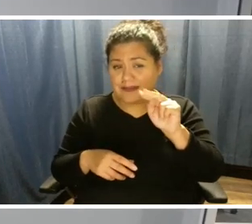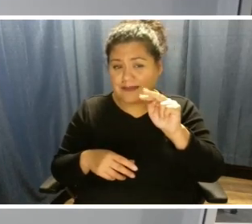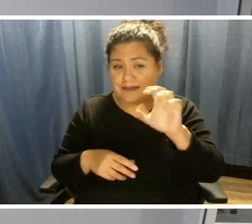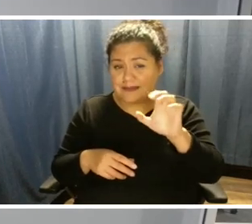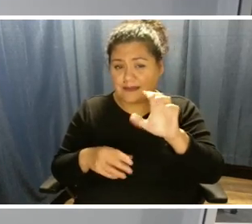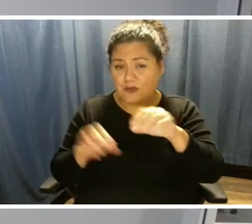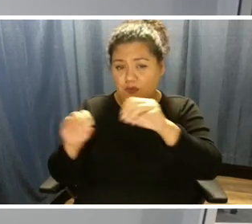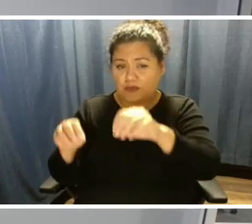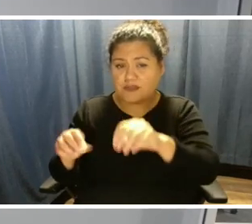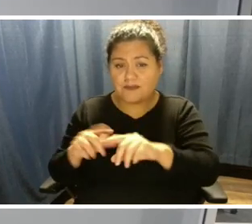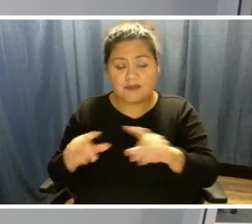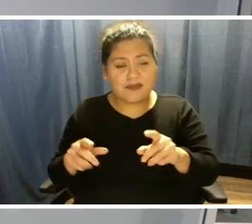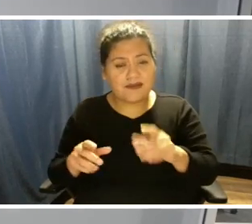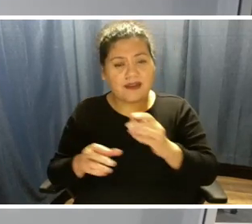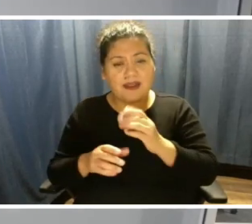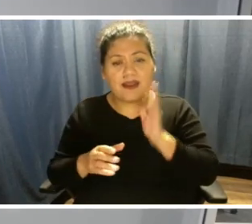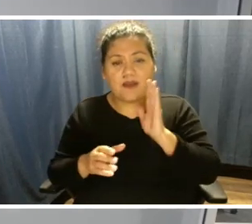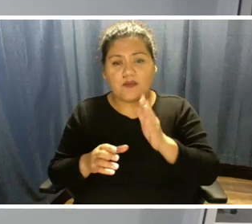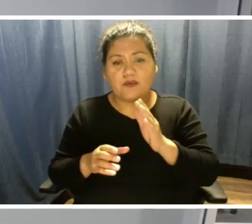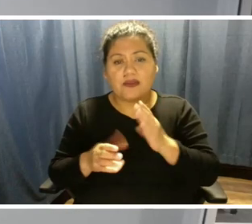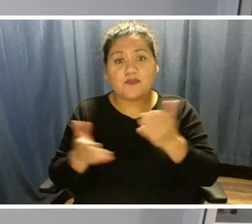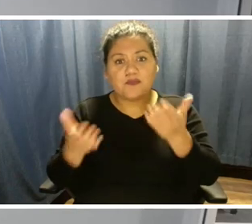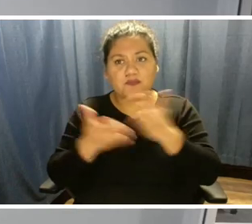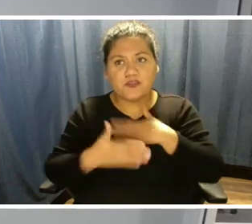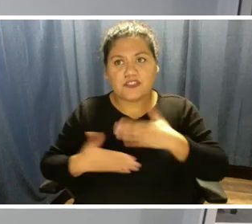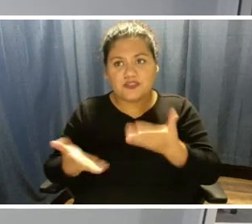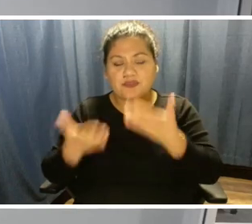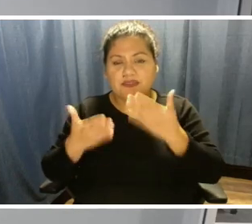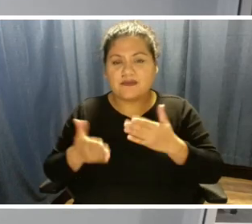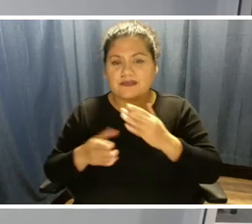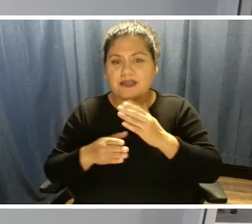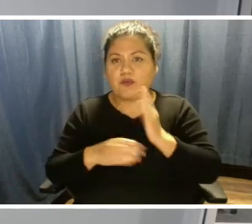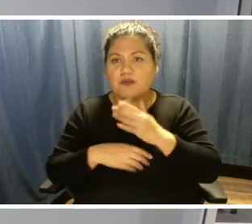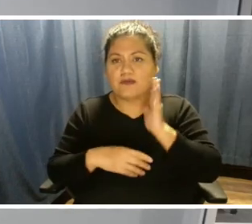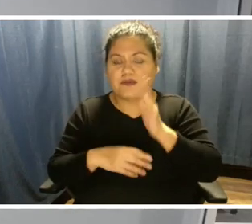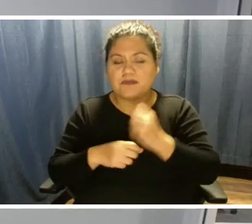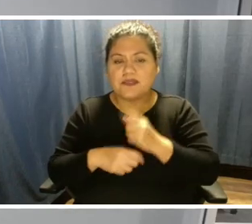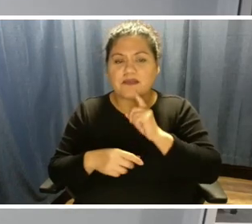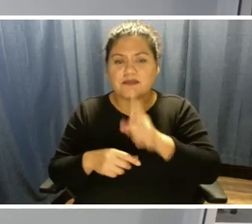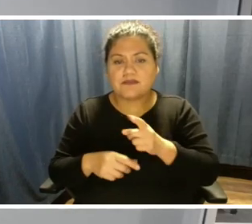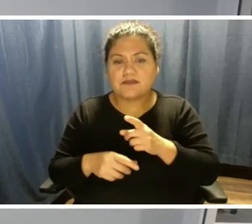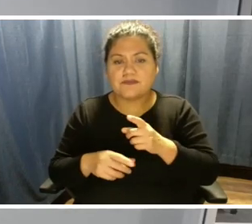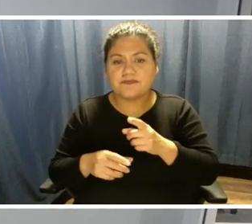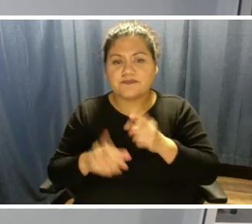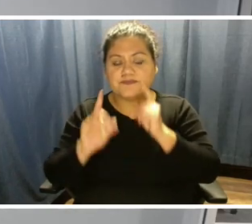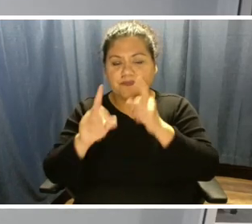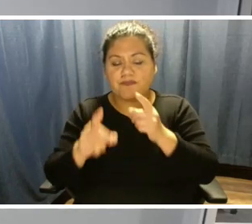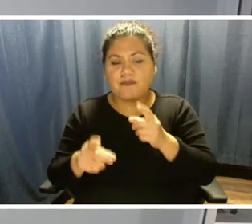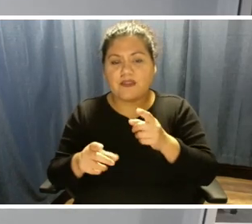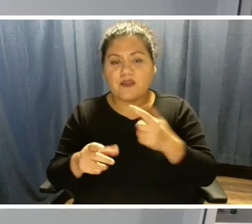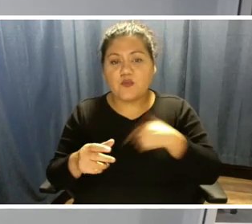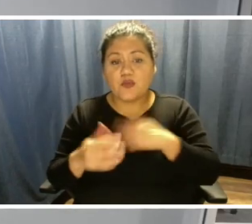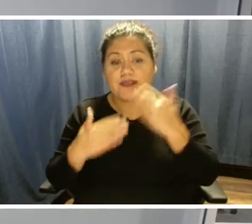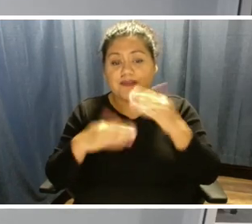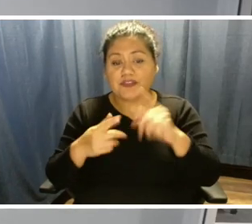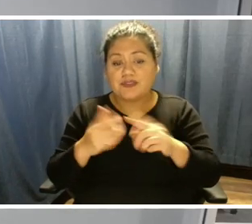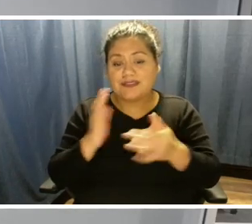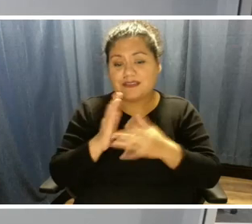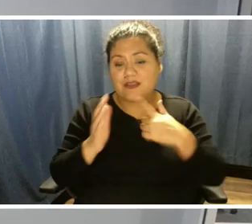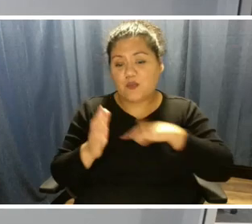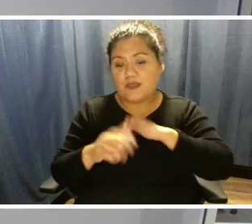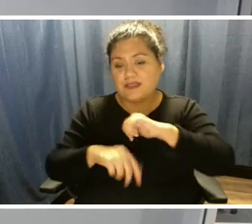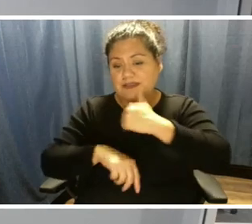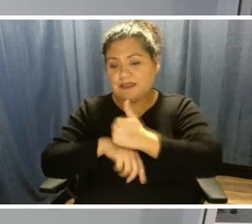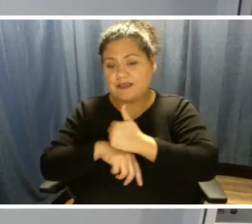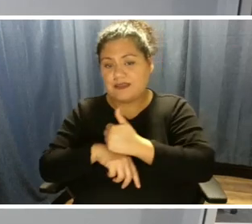is probably a good point to make, so I appreciate you bringing it up. Today, we're limited to the technology that we can put in place and will